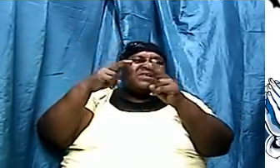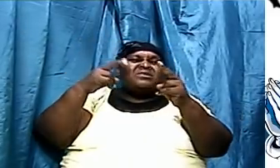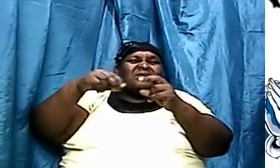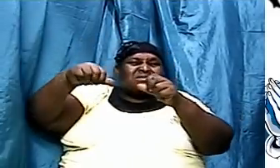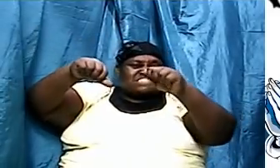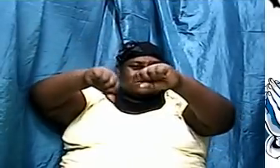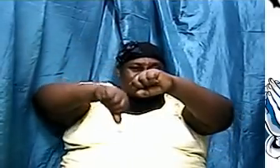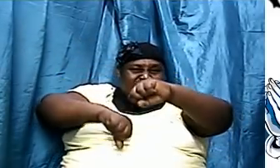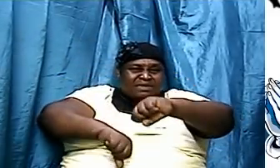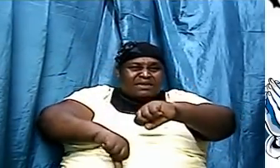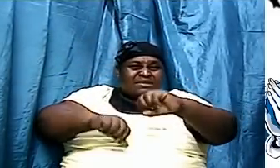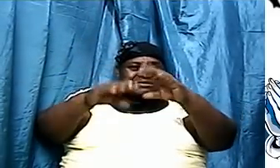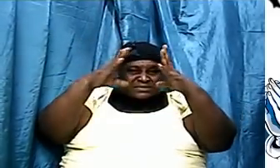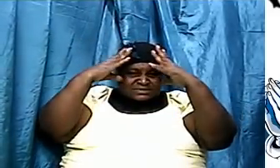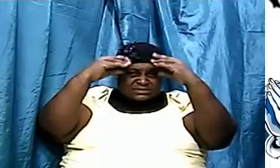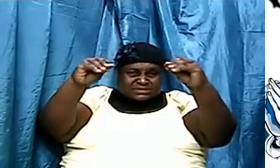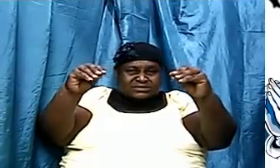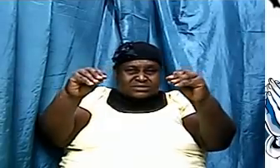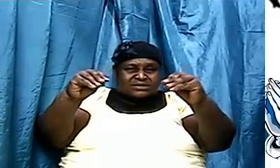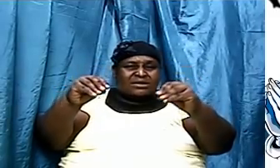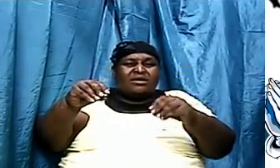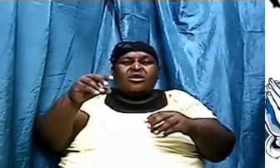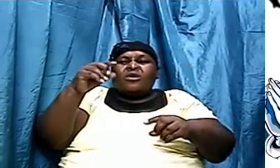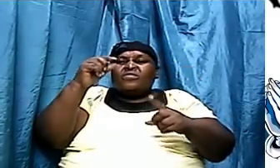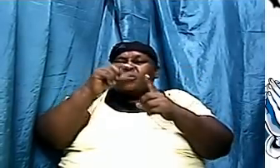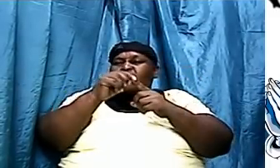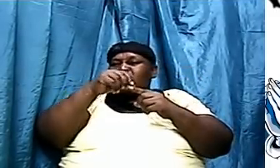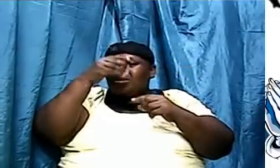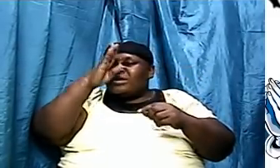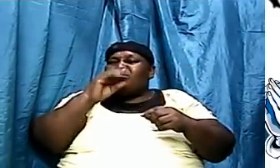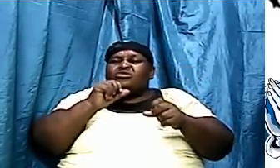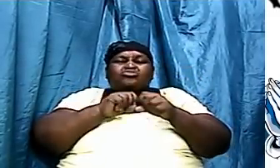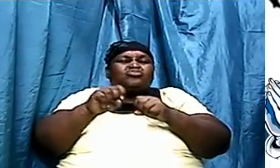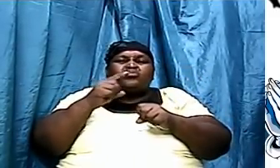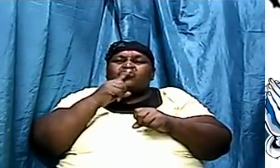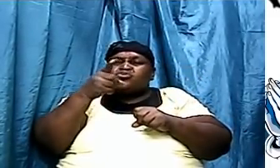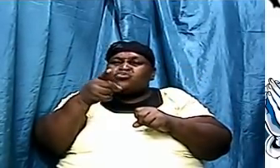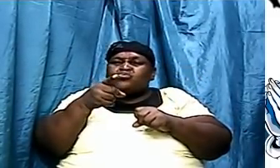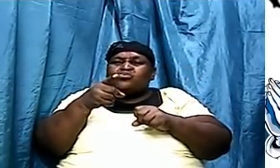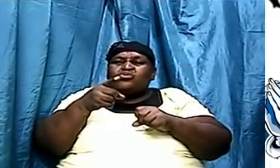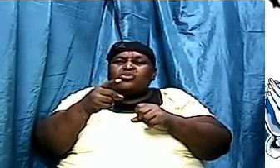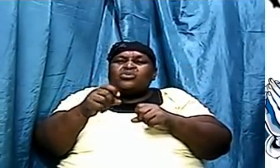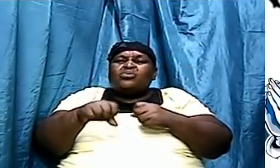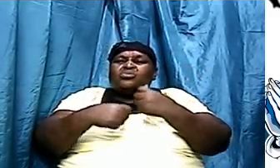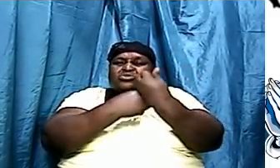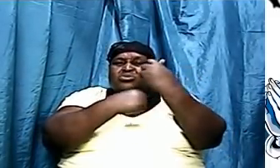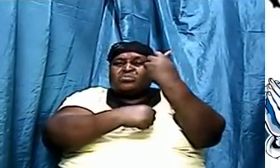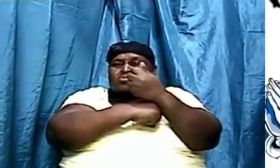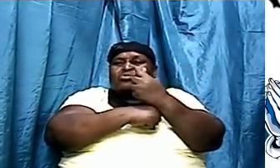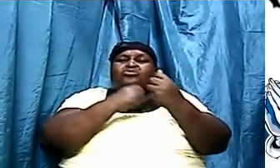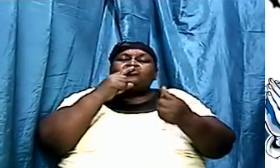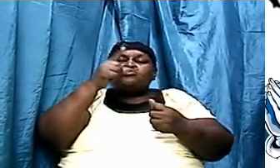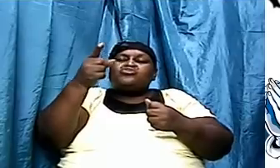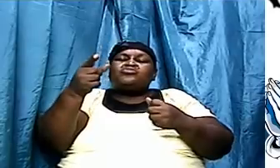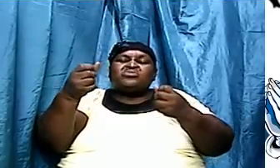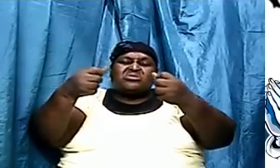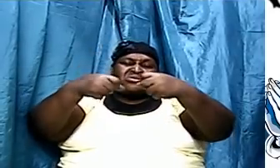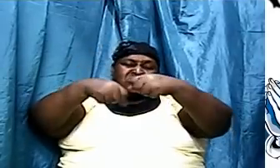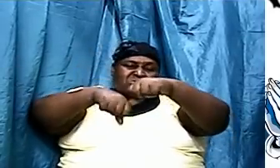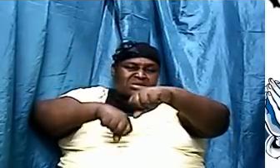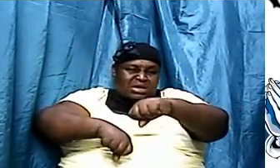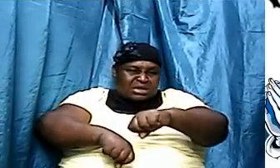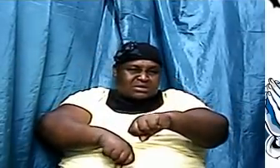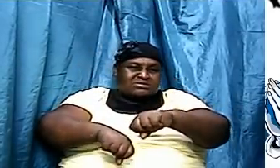but the word of God is so true that the word of God will only support the true science and not the false one now there is a